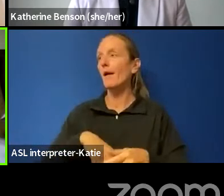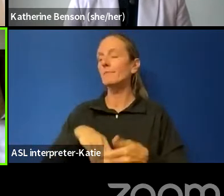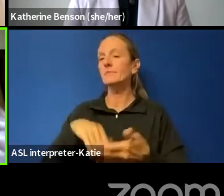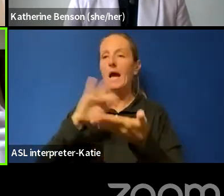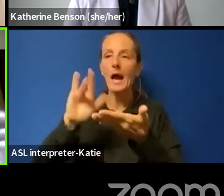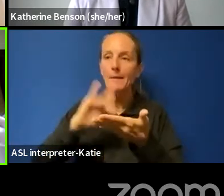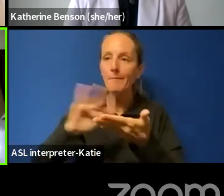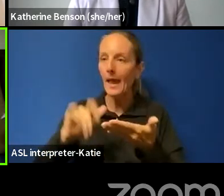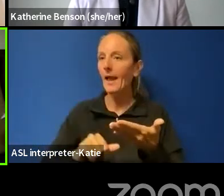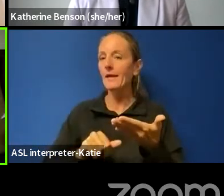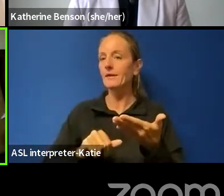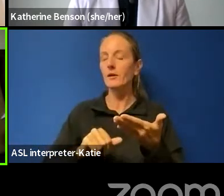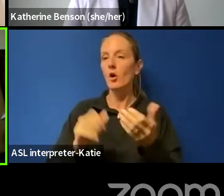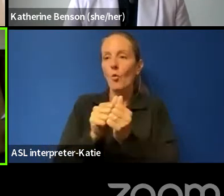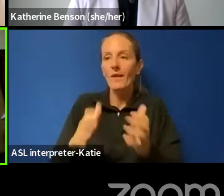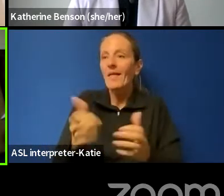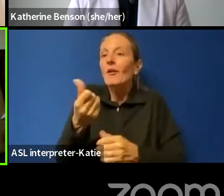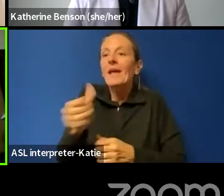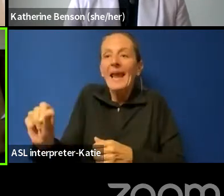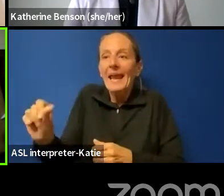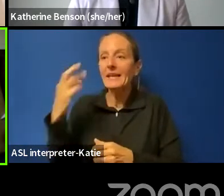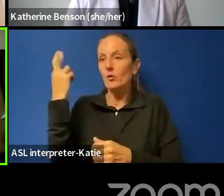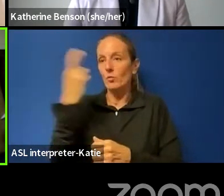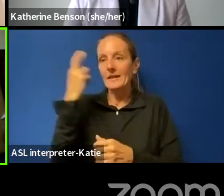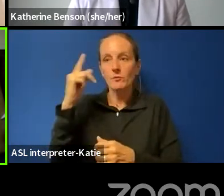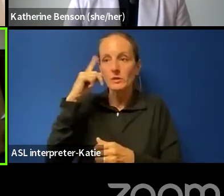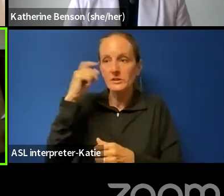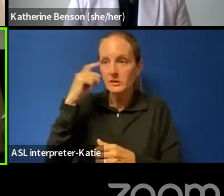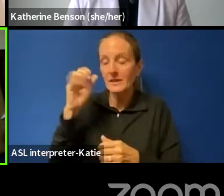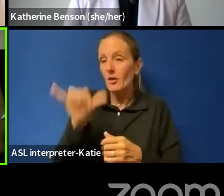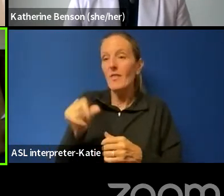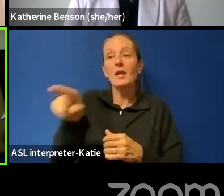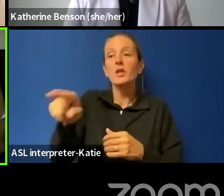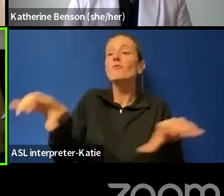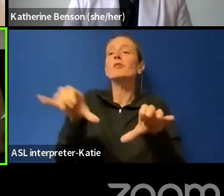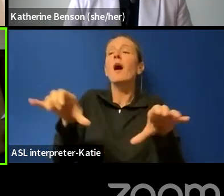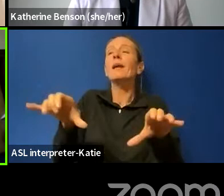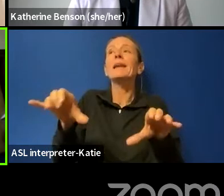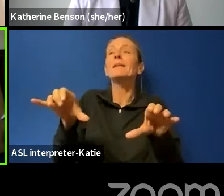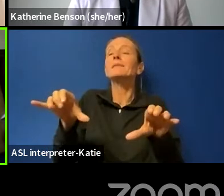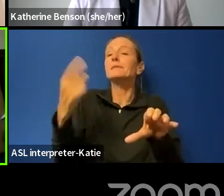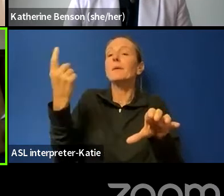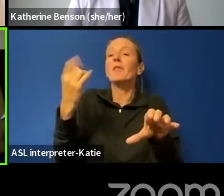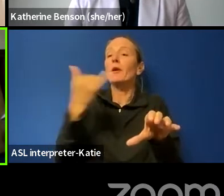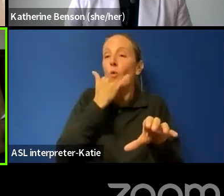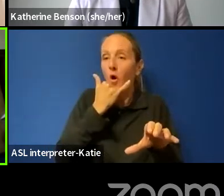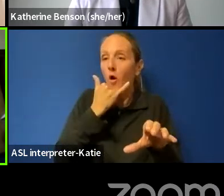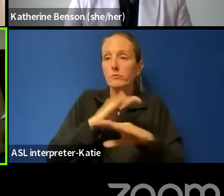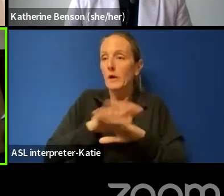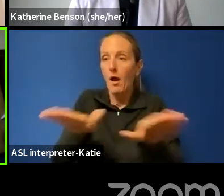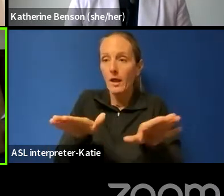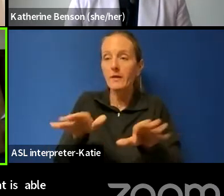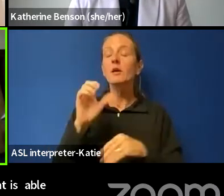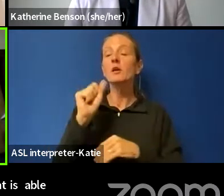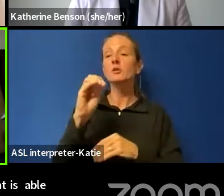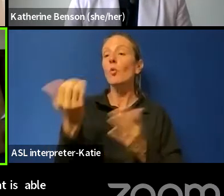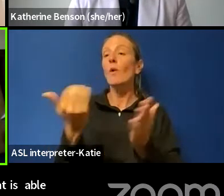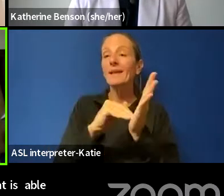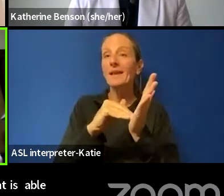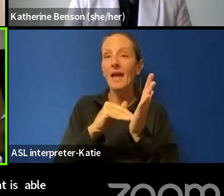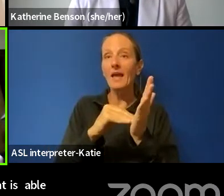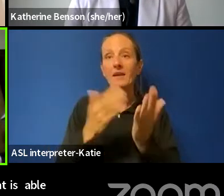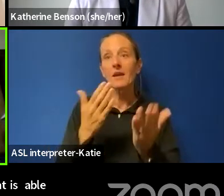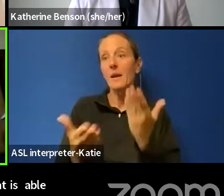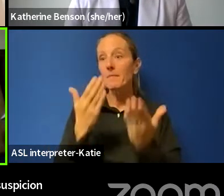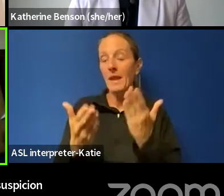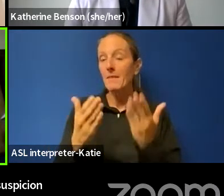without having any kind of reasonable suspicion that you've even done anything. And again, that might even potentially